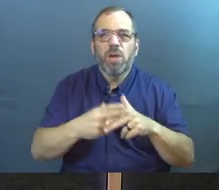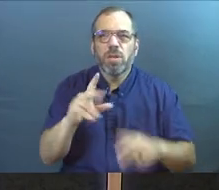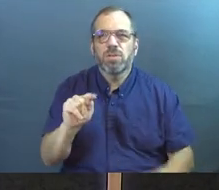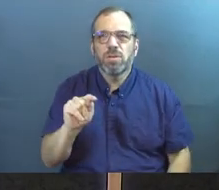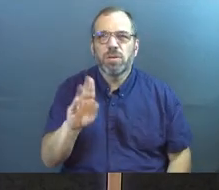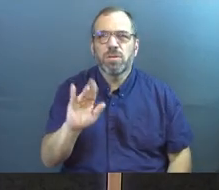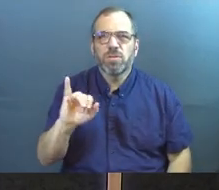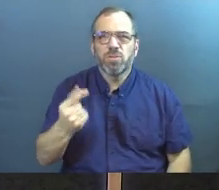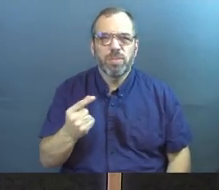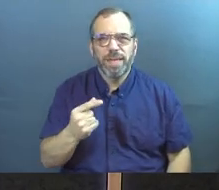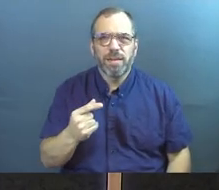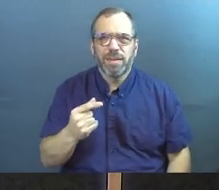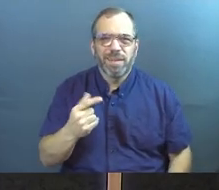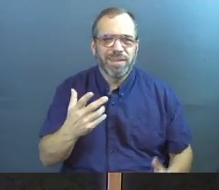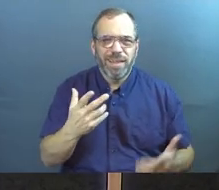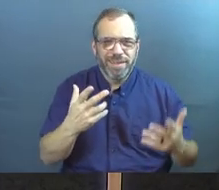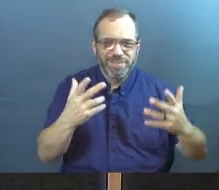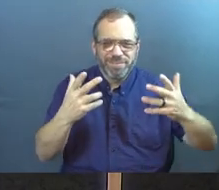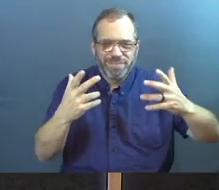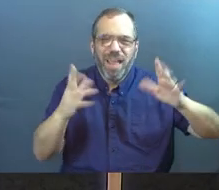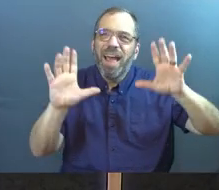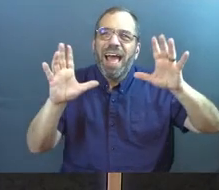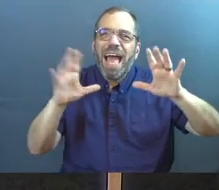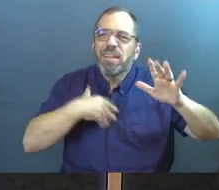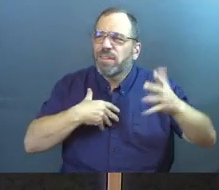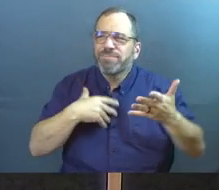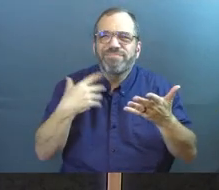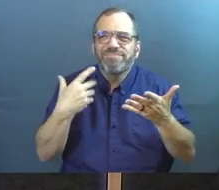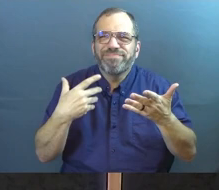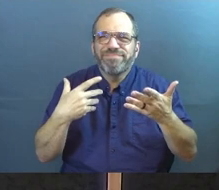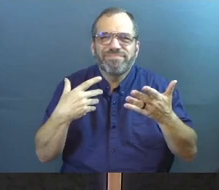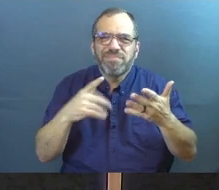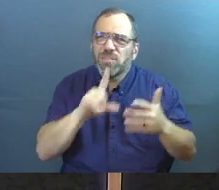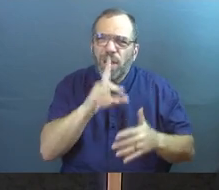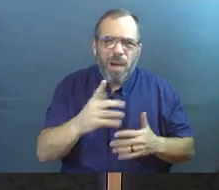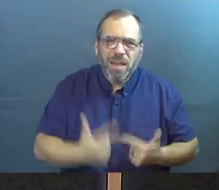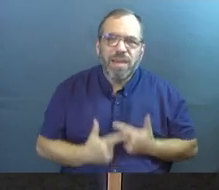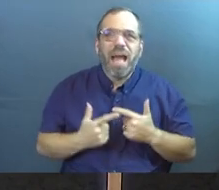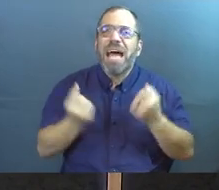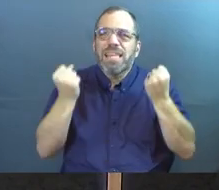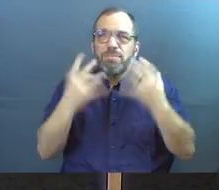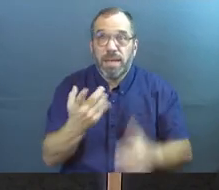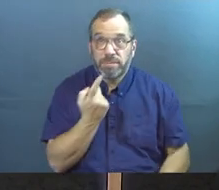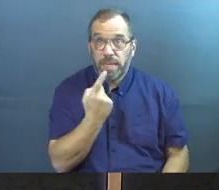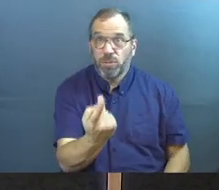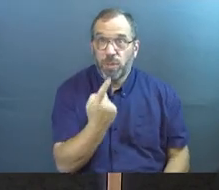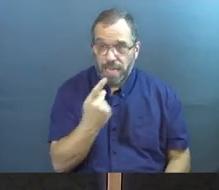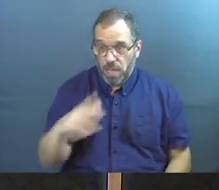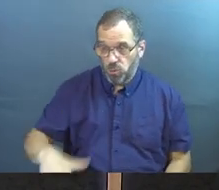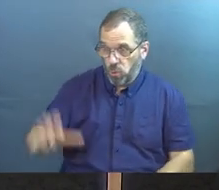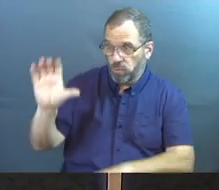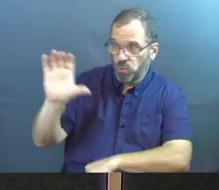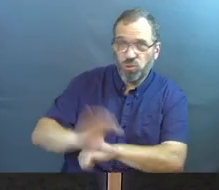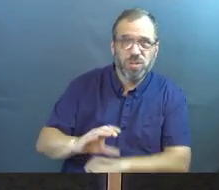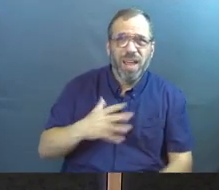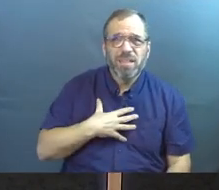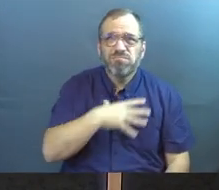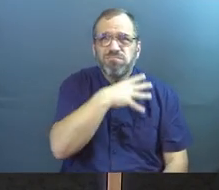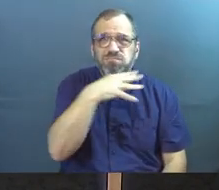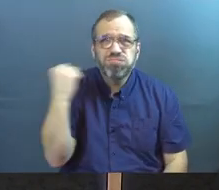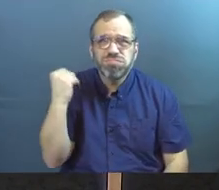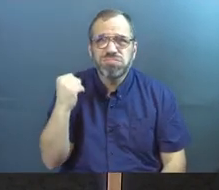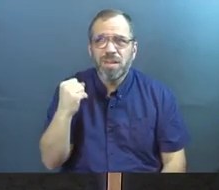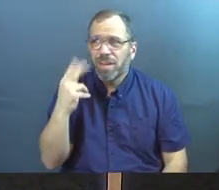saying? So they're just tubing it. And they're just talking about the reality. And I think many of us, especially if you grew up in the church, you've had this